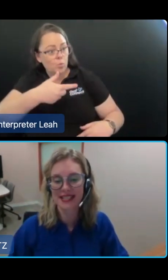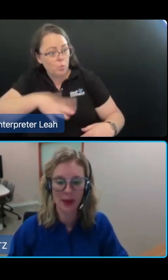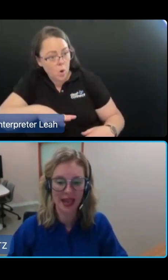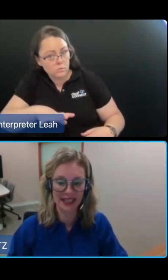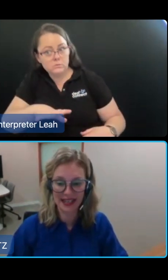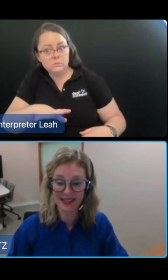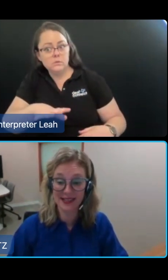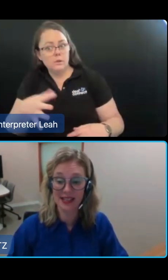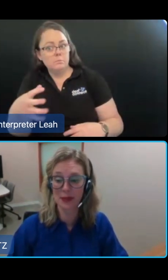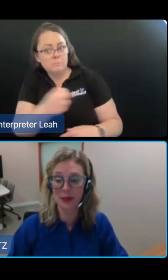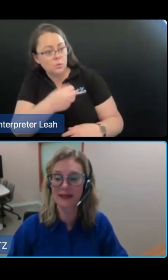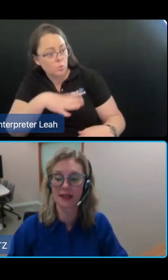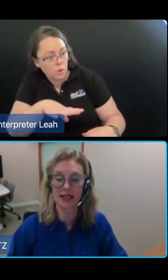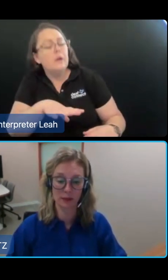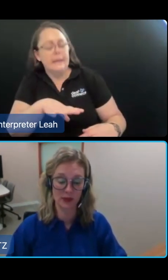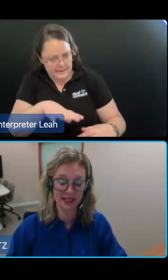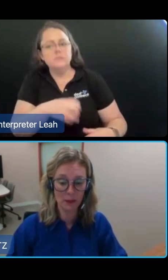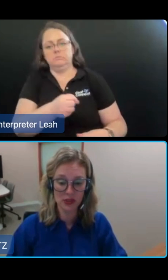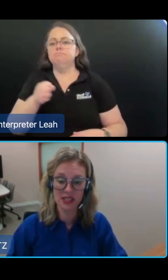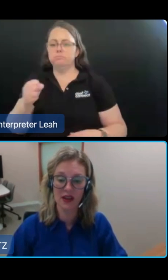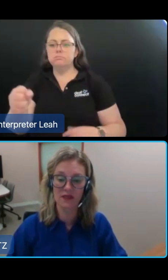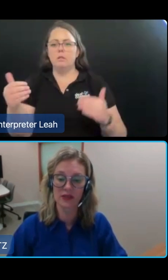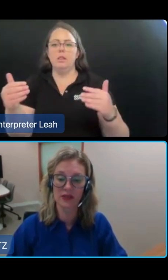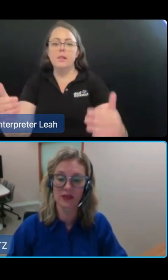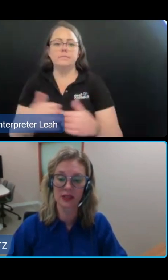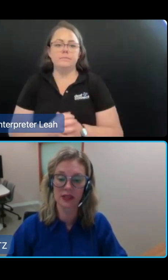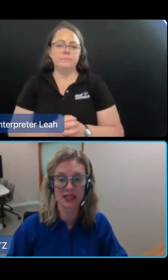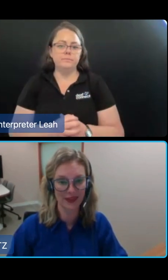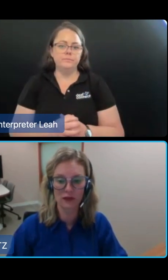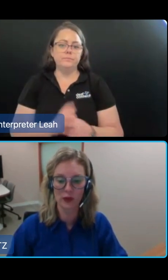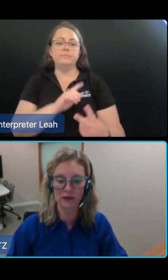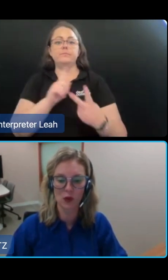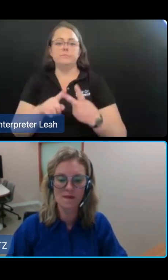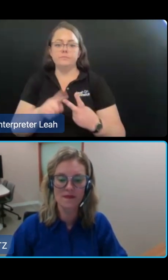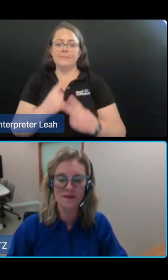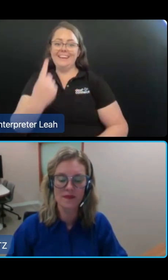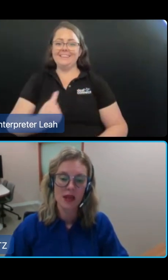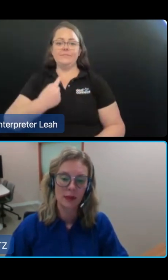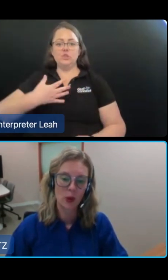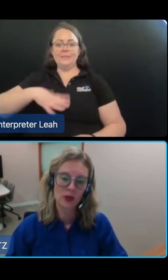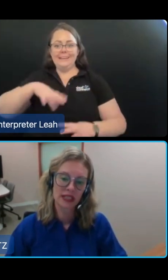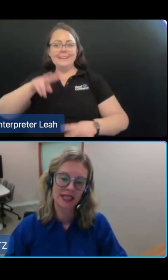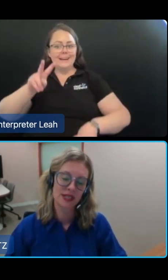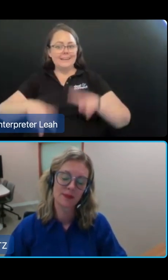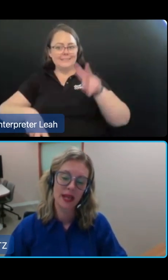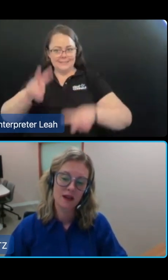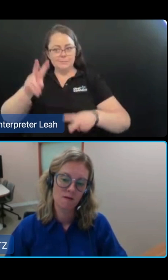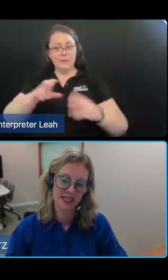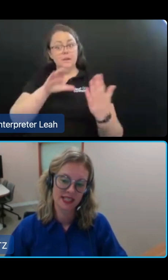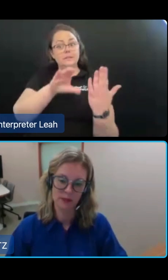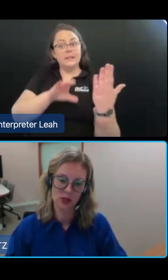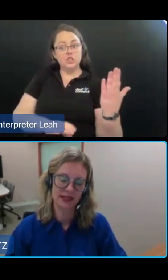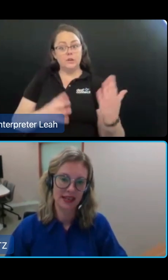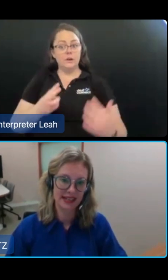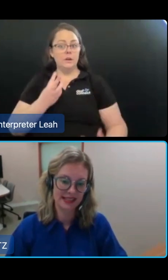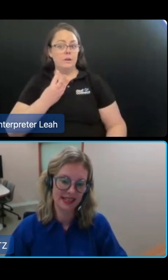Participating in a needs assessment is the next important step which is covered in Sections 43 and 44. Importantly, there must be a